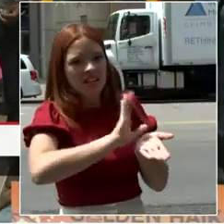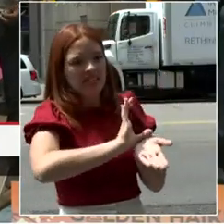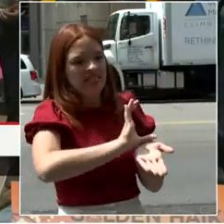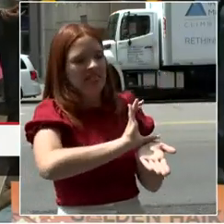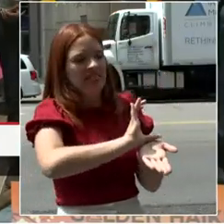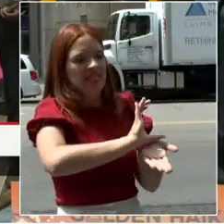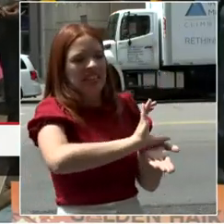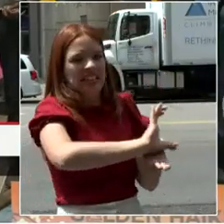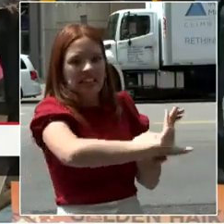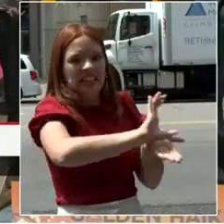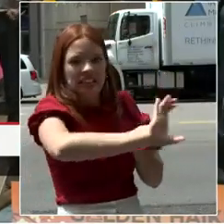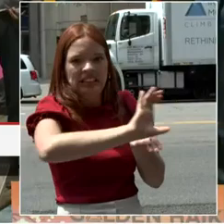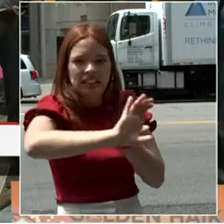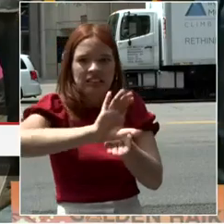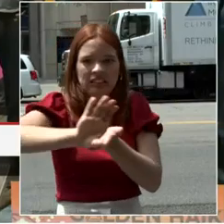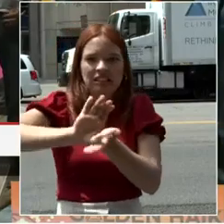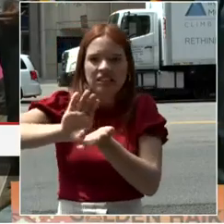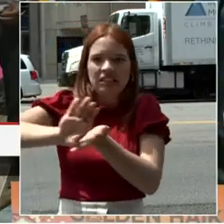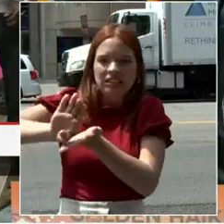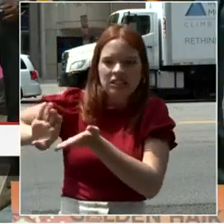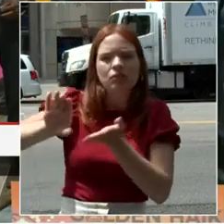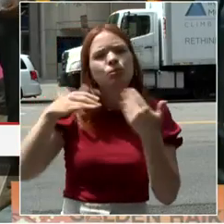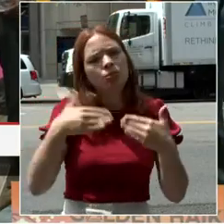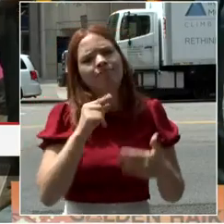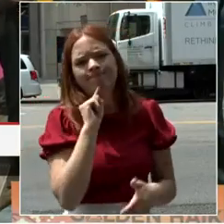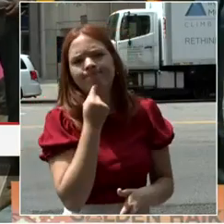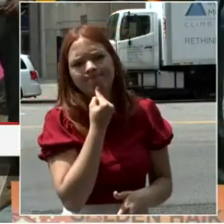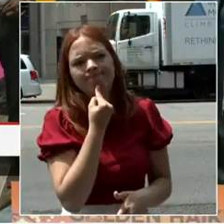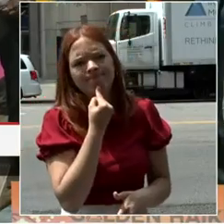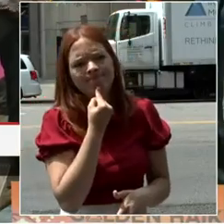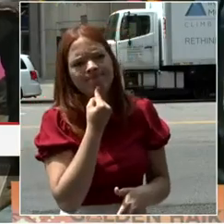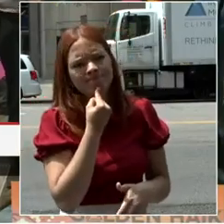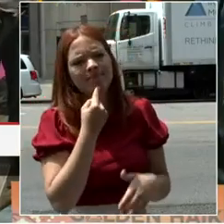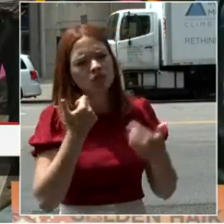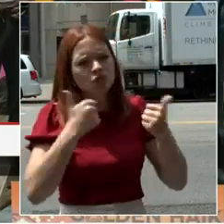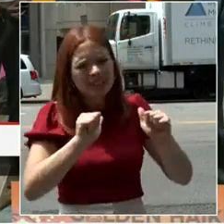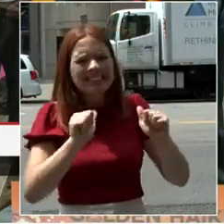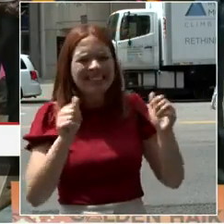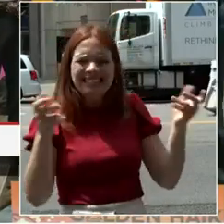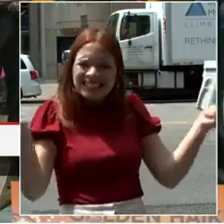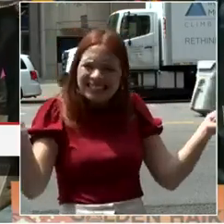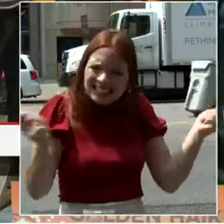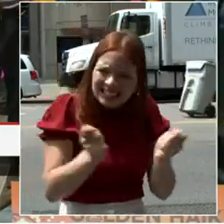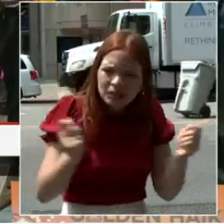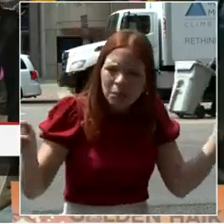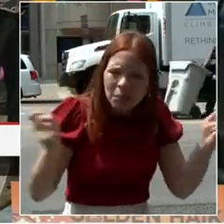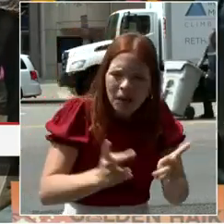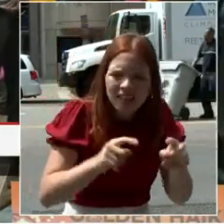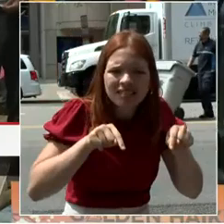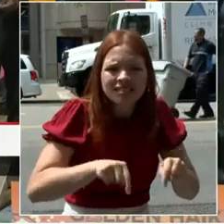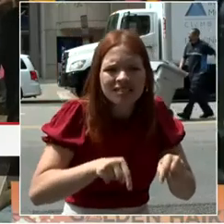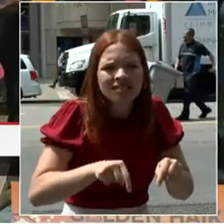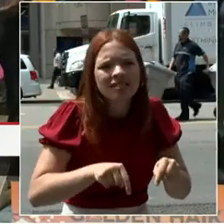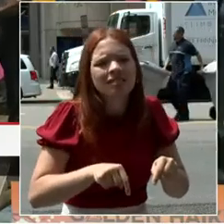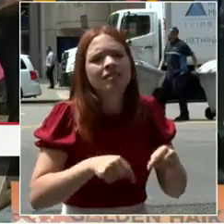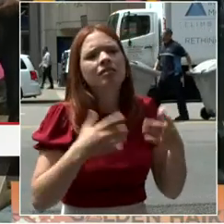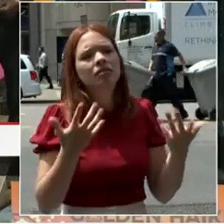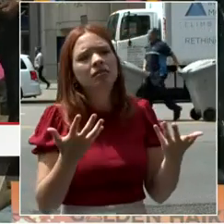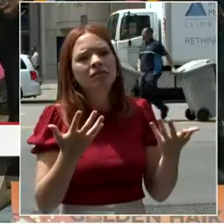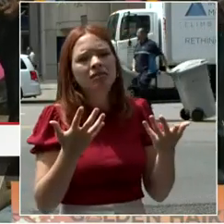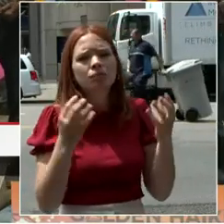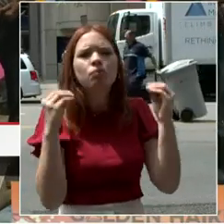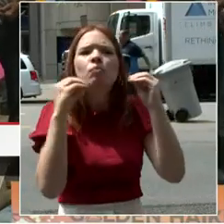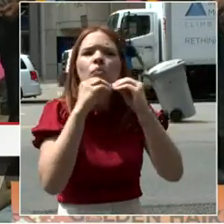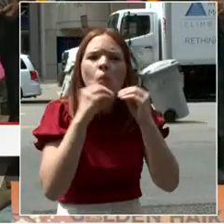the comeback plan. Yes, it talks about growing our downtown residential, but also maintaining our residential